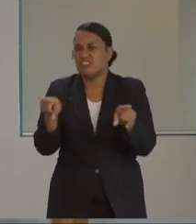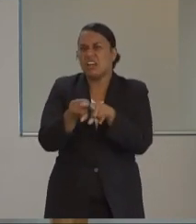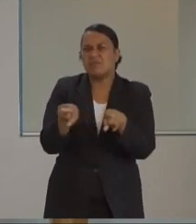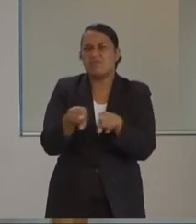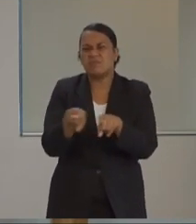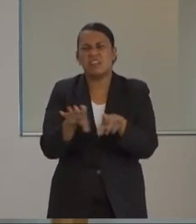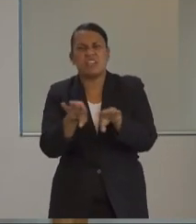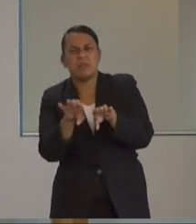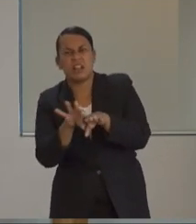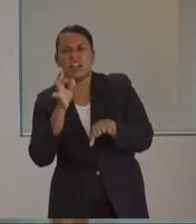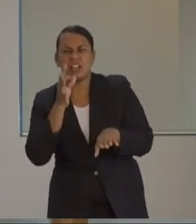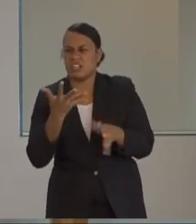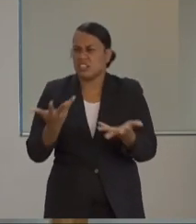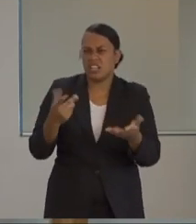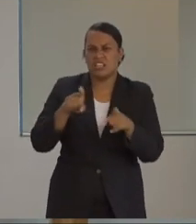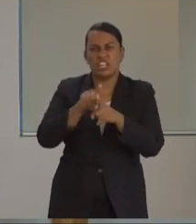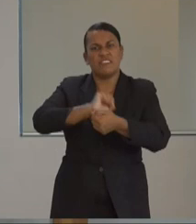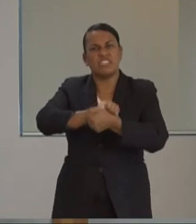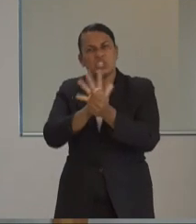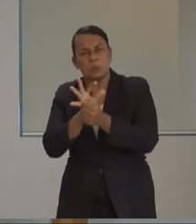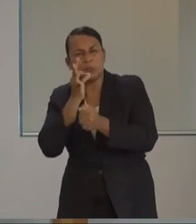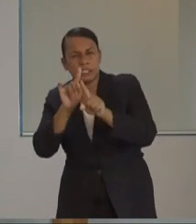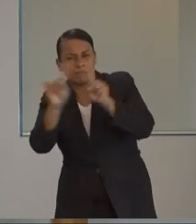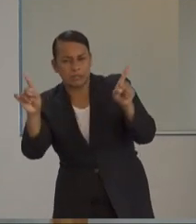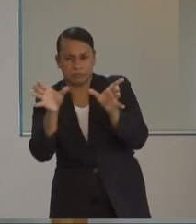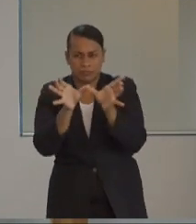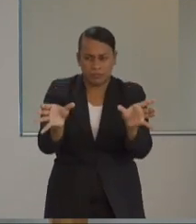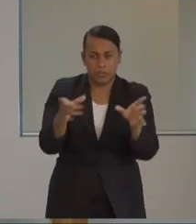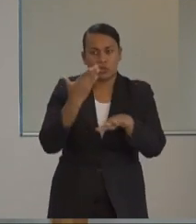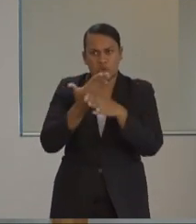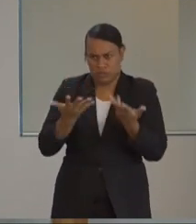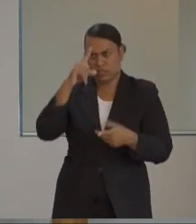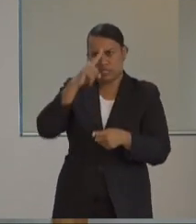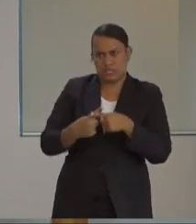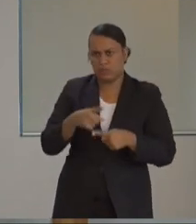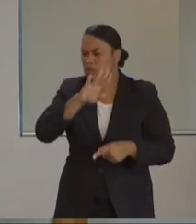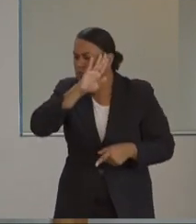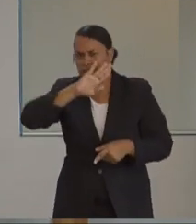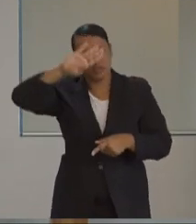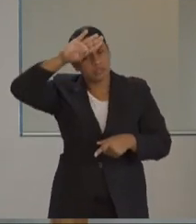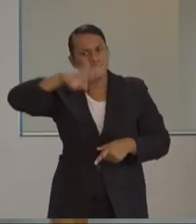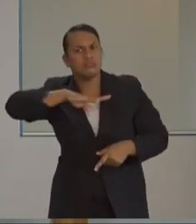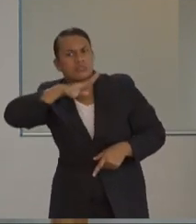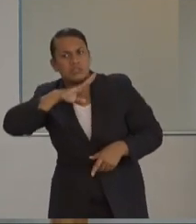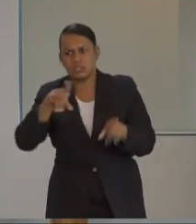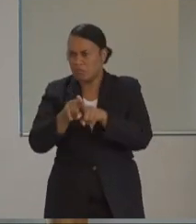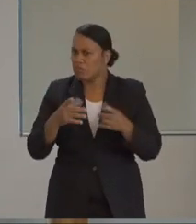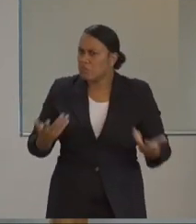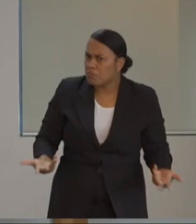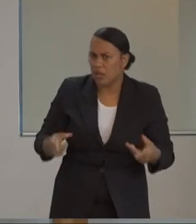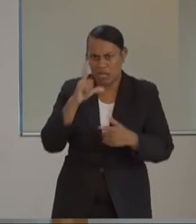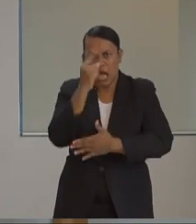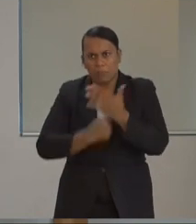some of the clinical manifestations of COVID-19. So it's very important for us that we work hand-in-hand with every individual to make sure that